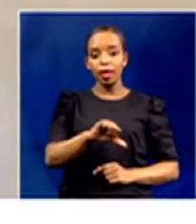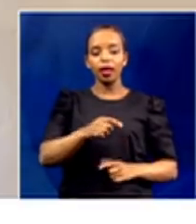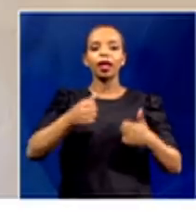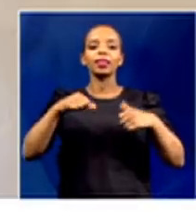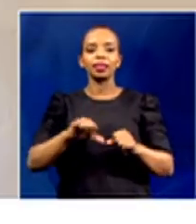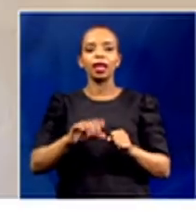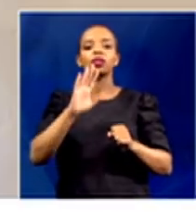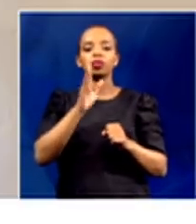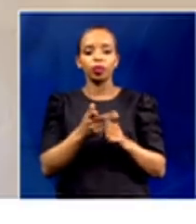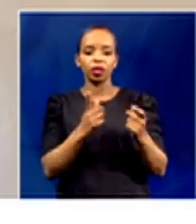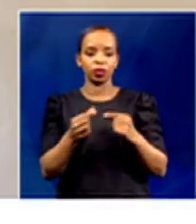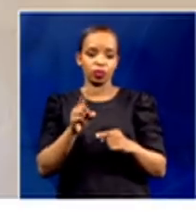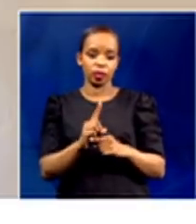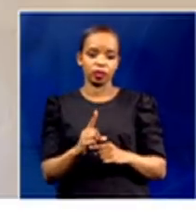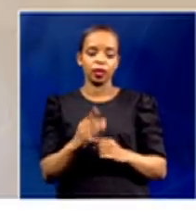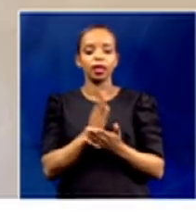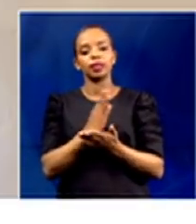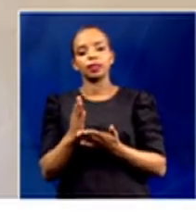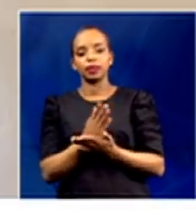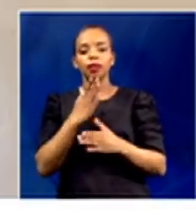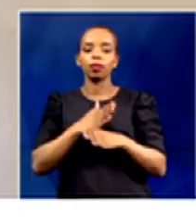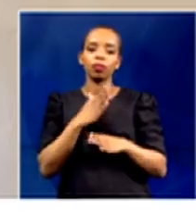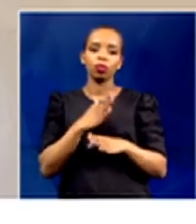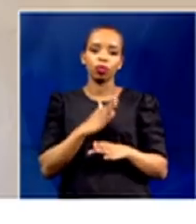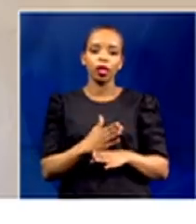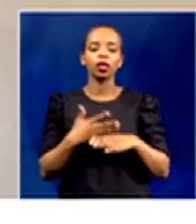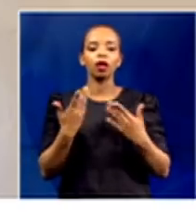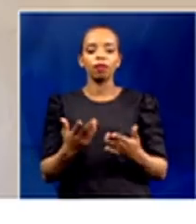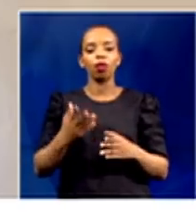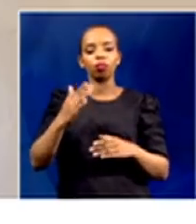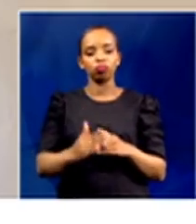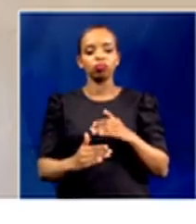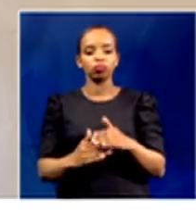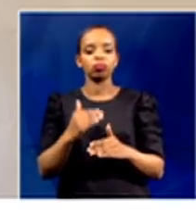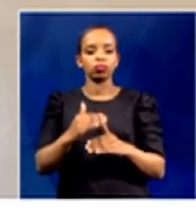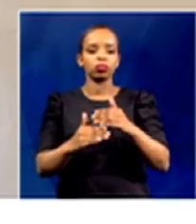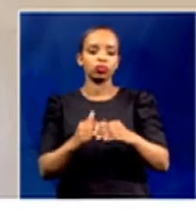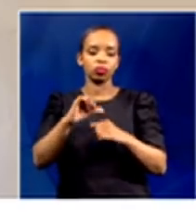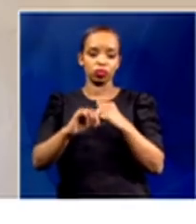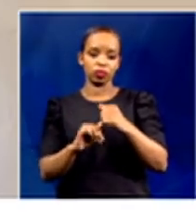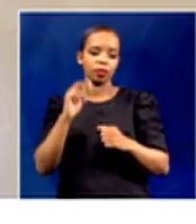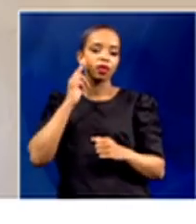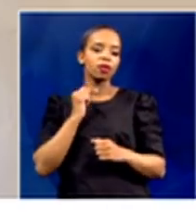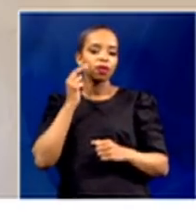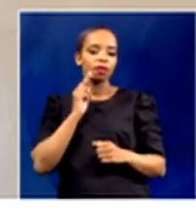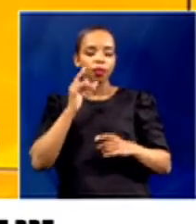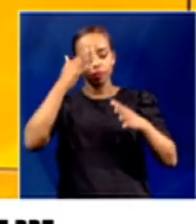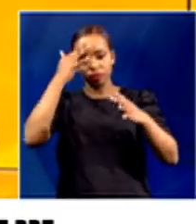But you will be able to have some work to be able to assess them in November and determine whether they are able to progress them or not.